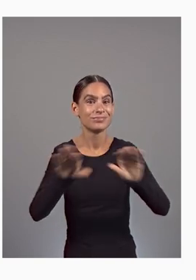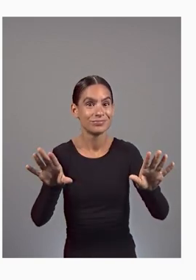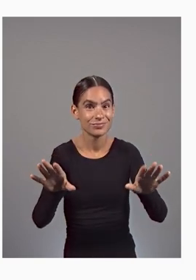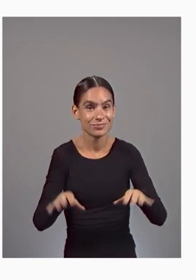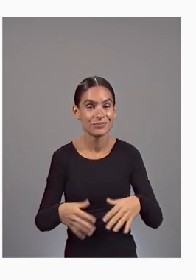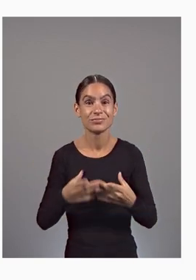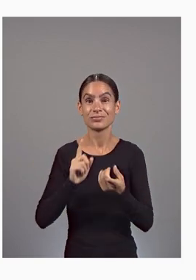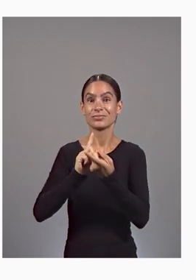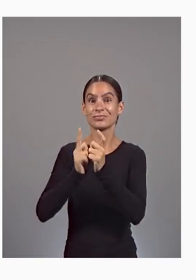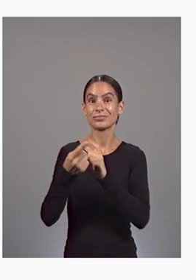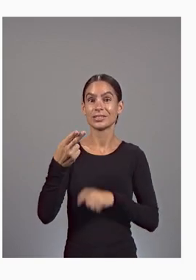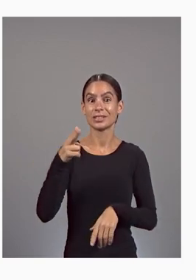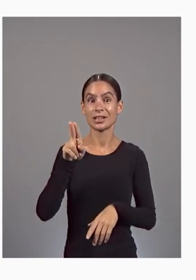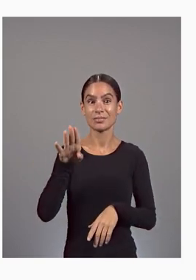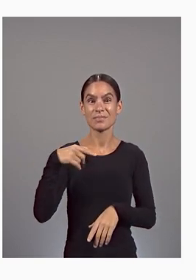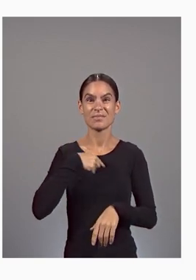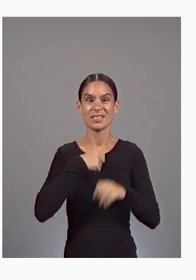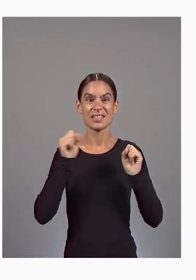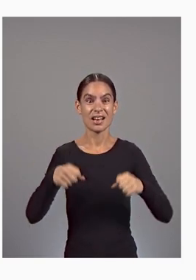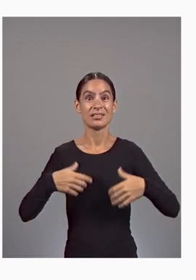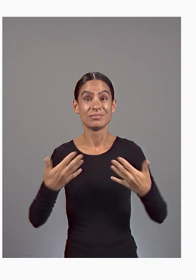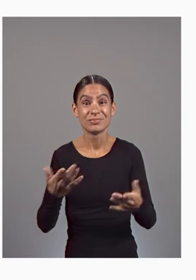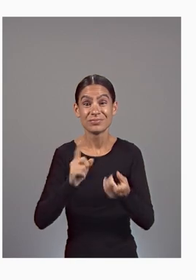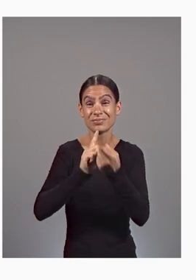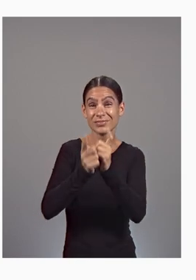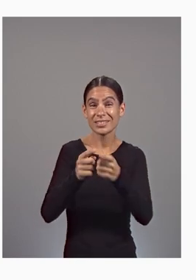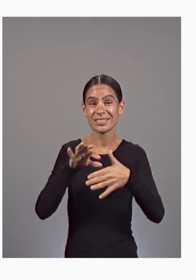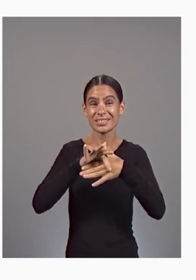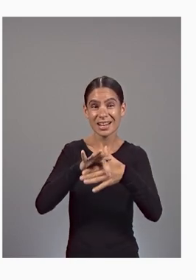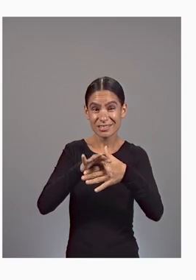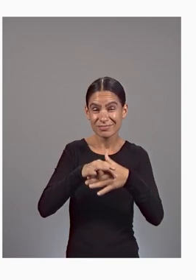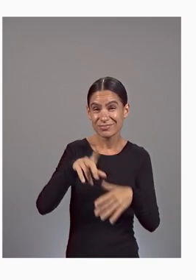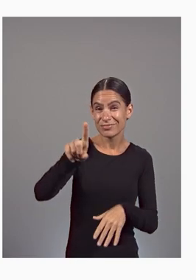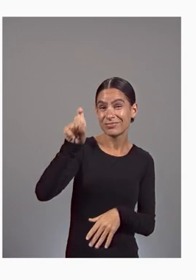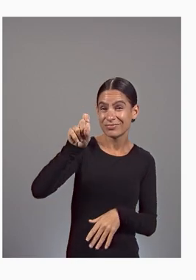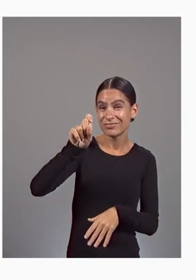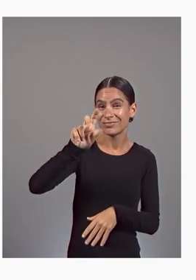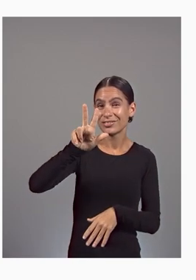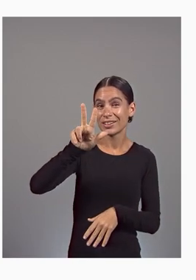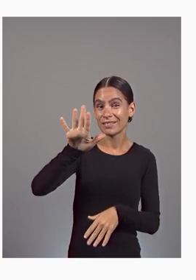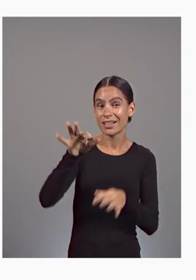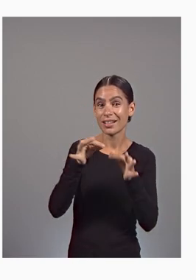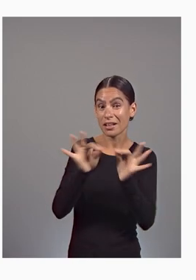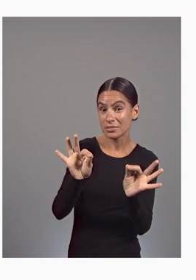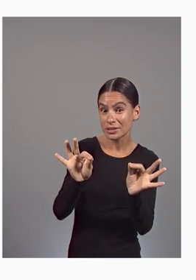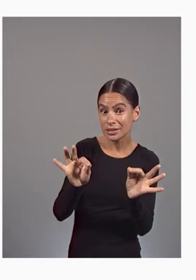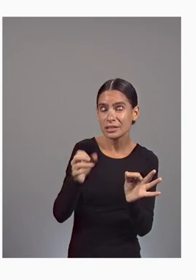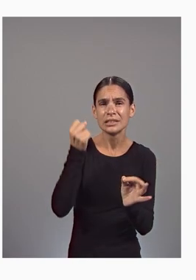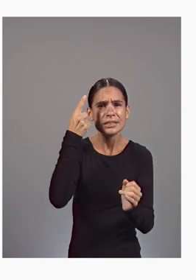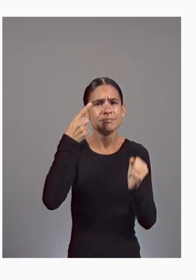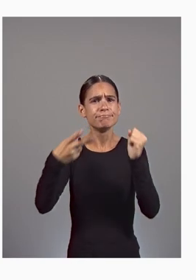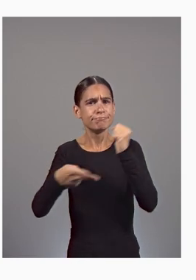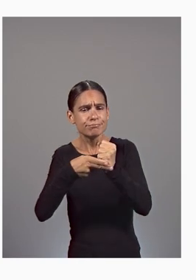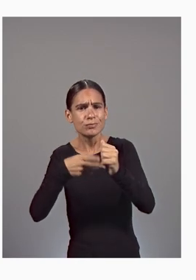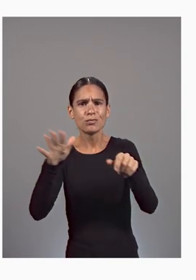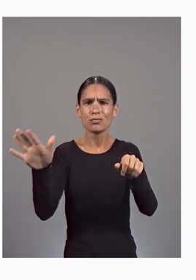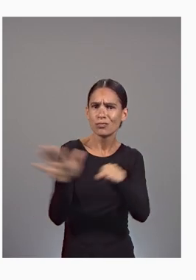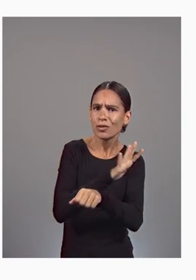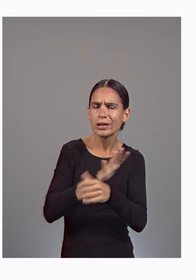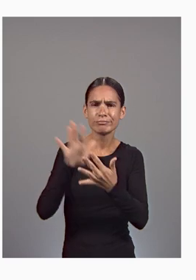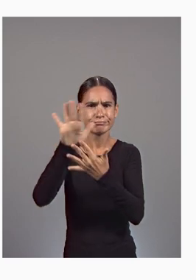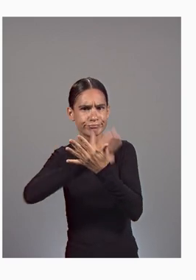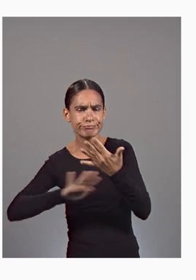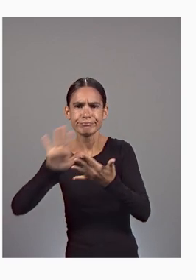Translation Hub, we can translate content to 135 languages with full layout retention and